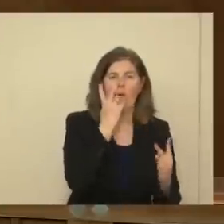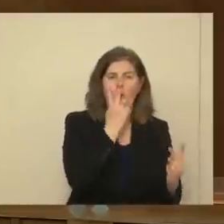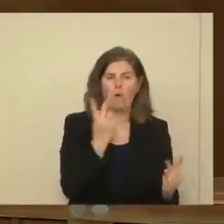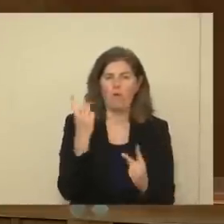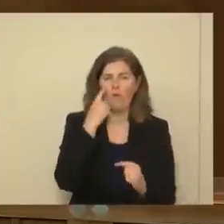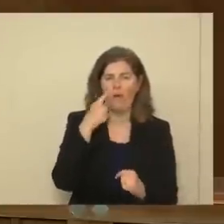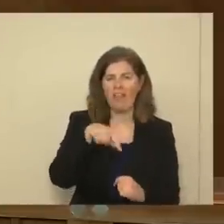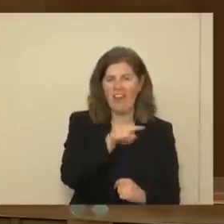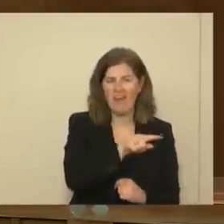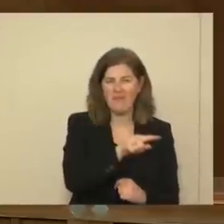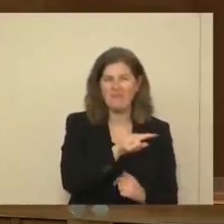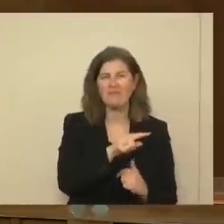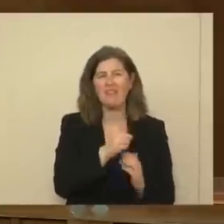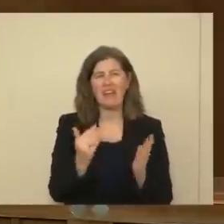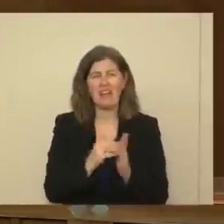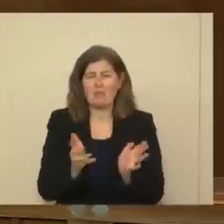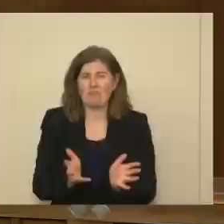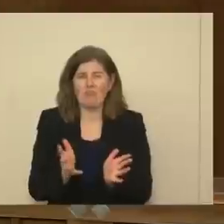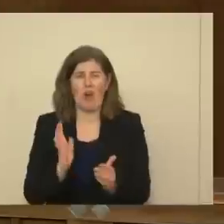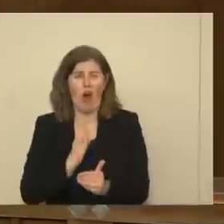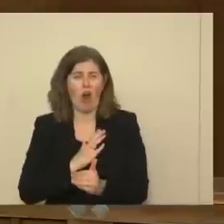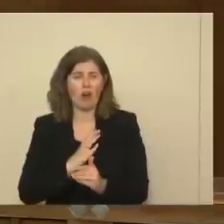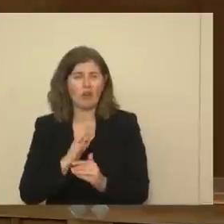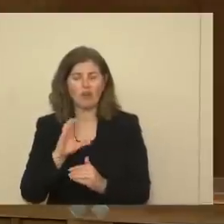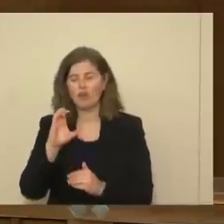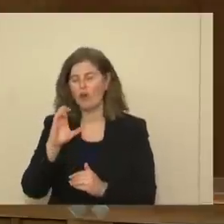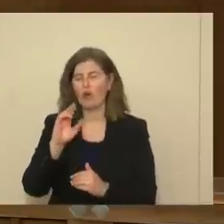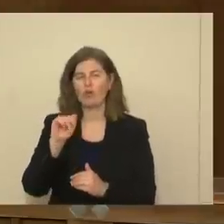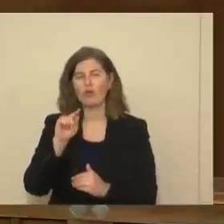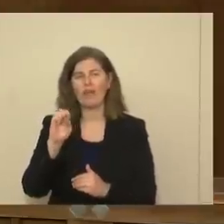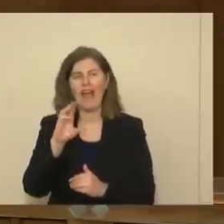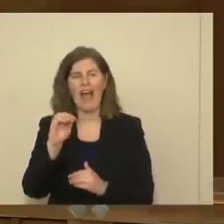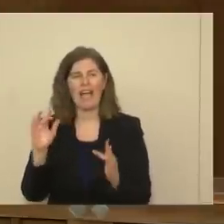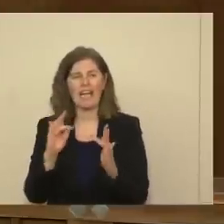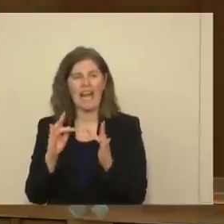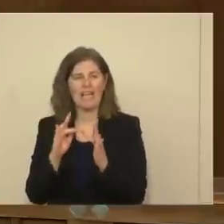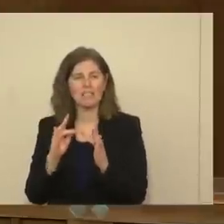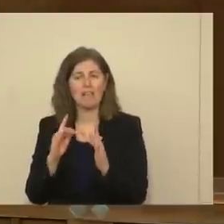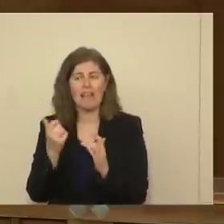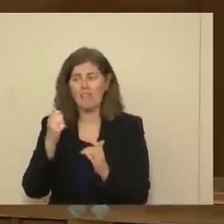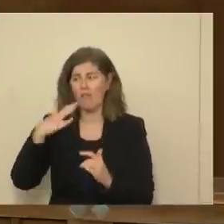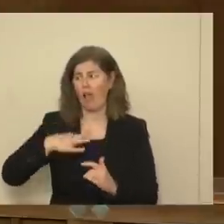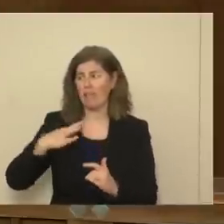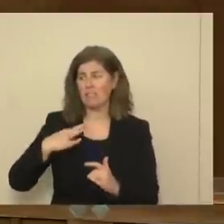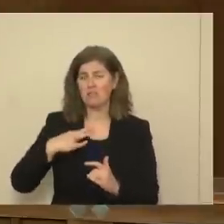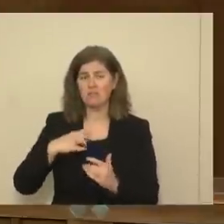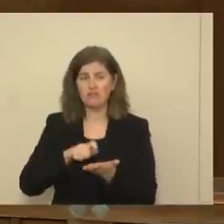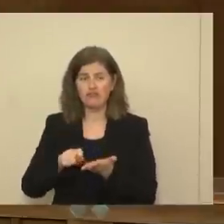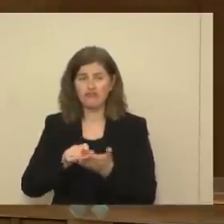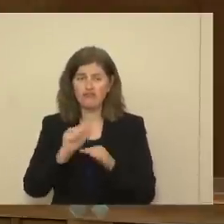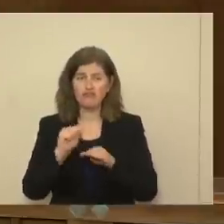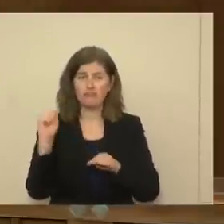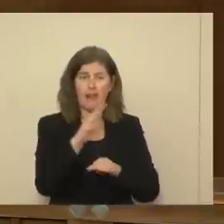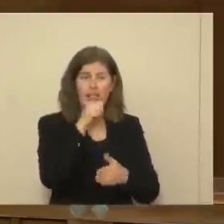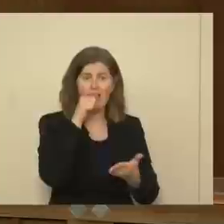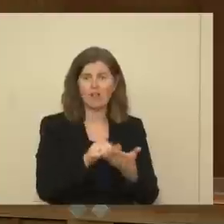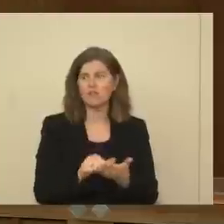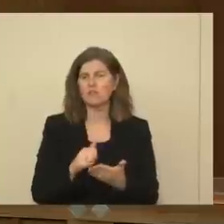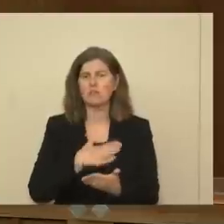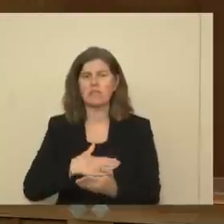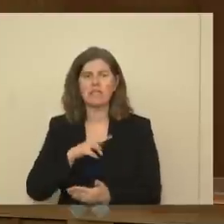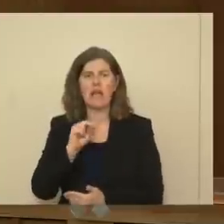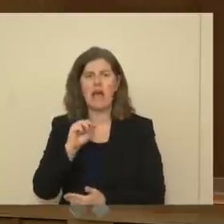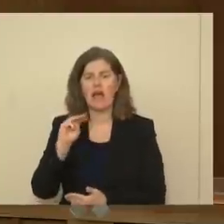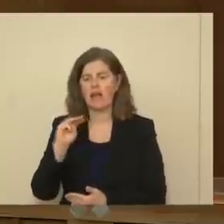we want to promote our Create and Connect campaign. Anybody that is interested in volunteering, we definitely want you on there. Go to